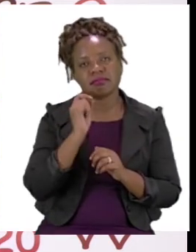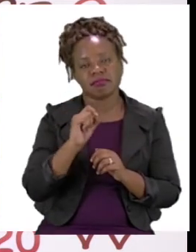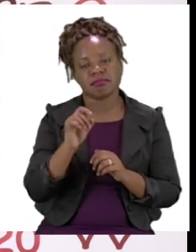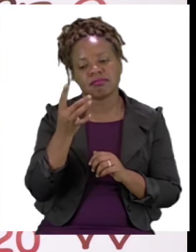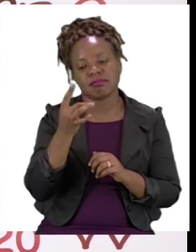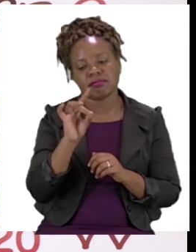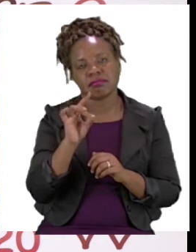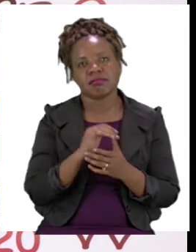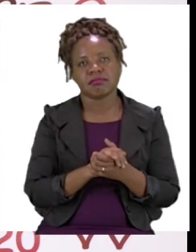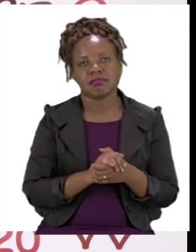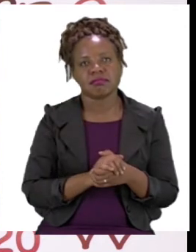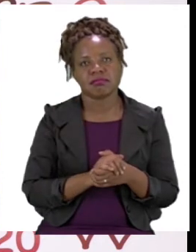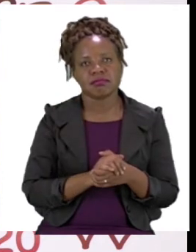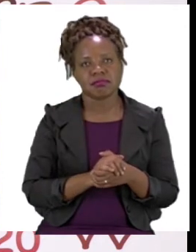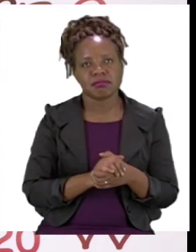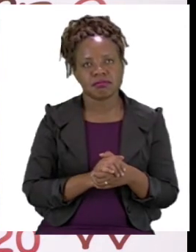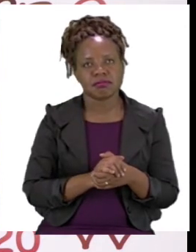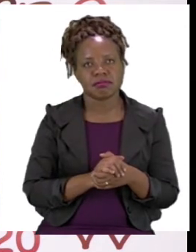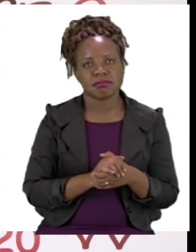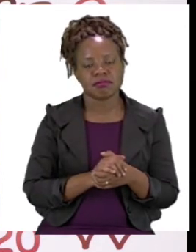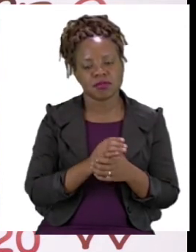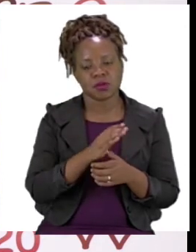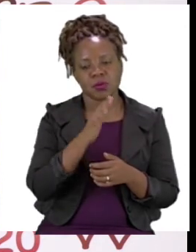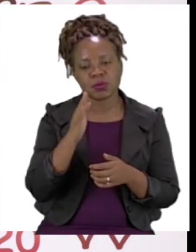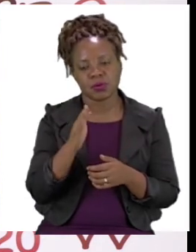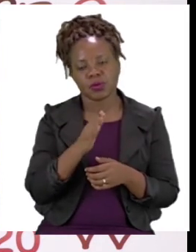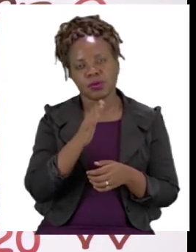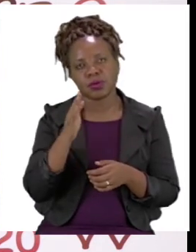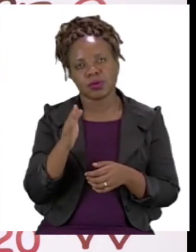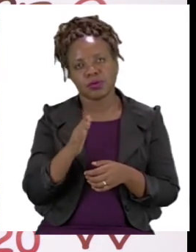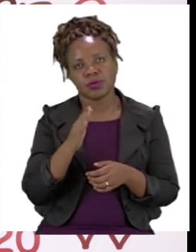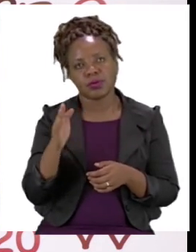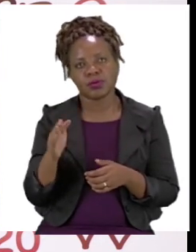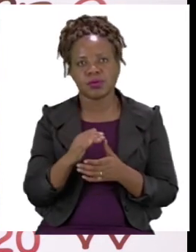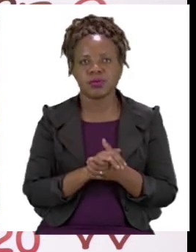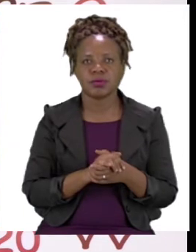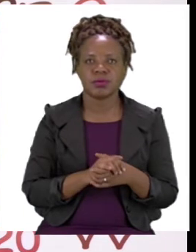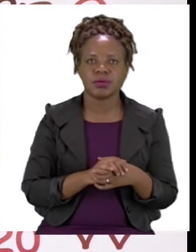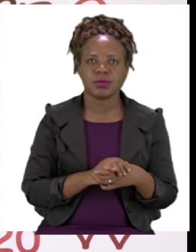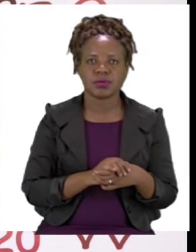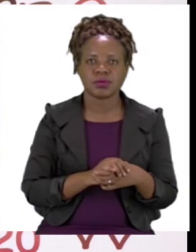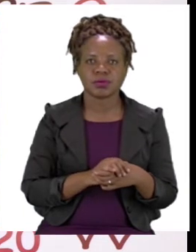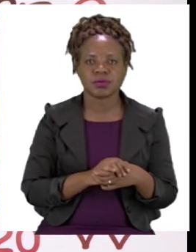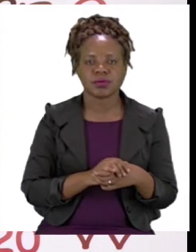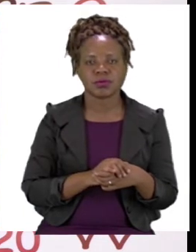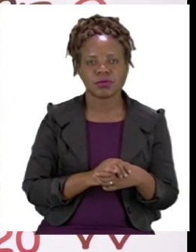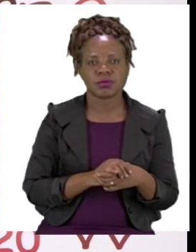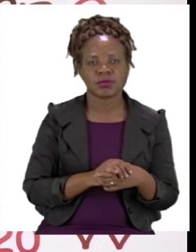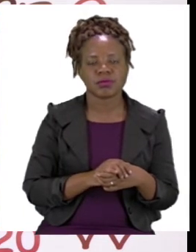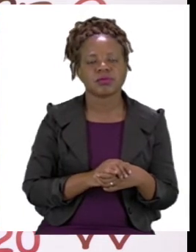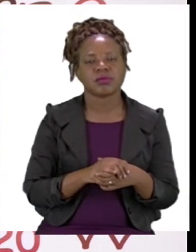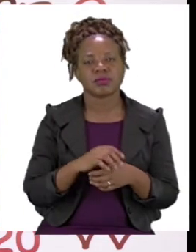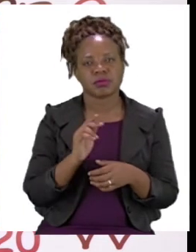May we please write 8 in the next carriage for our choo choo train. Let's move on.